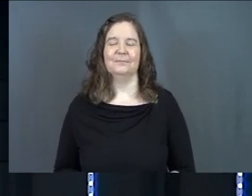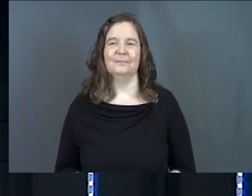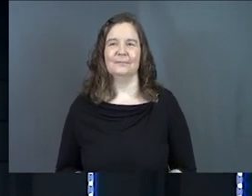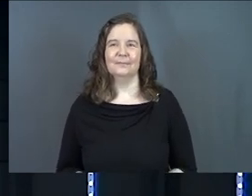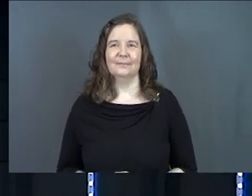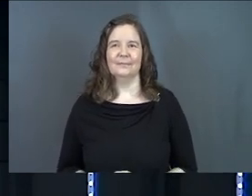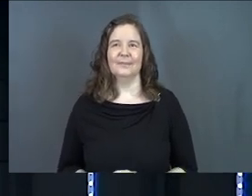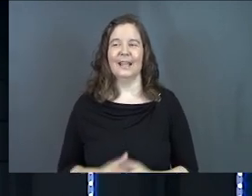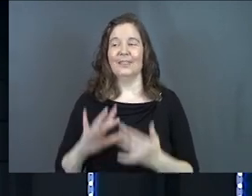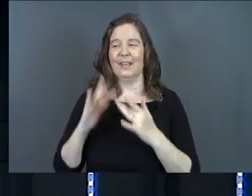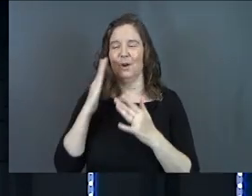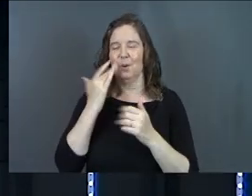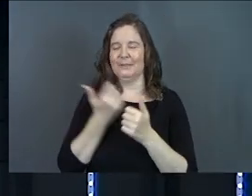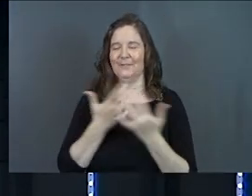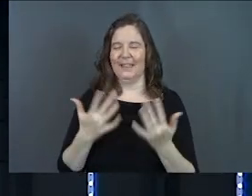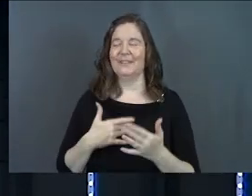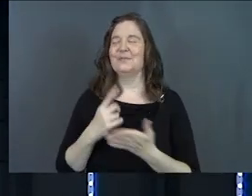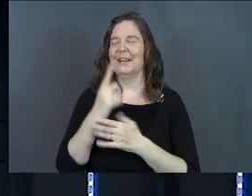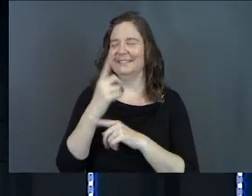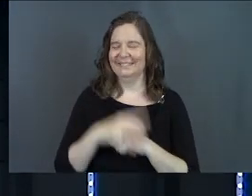Right. Now the internet, they know everything.